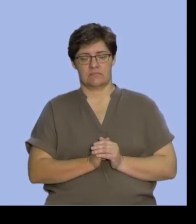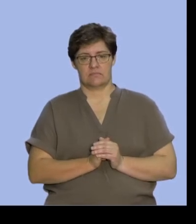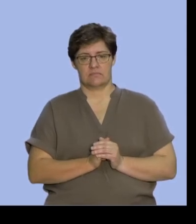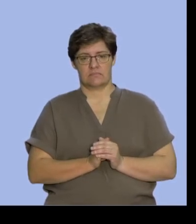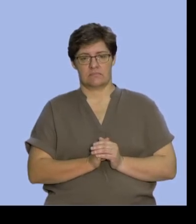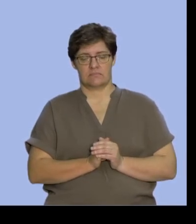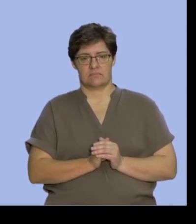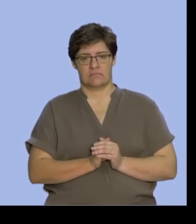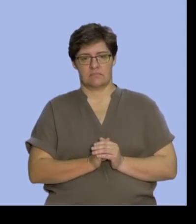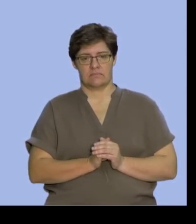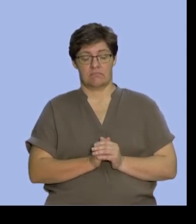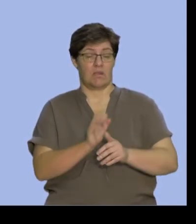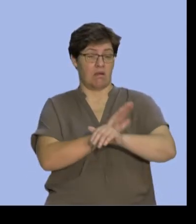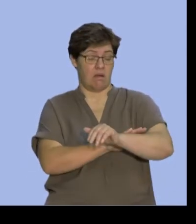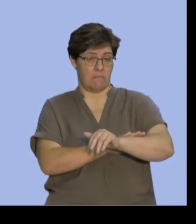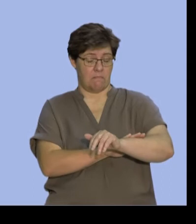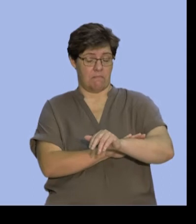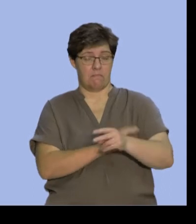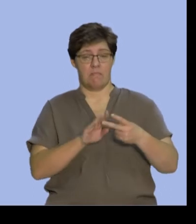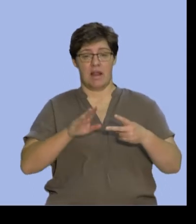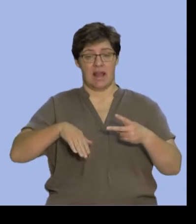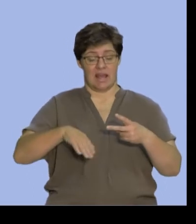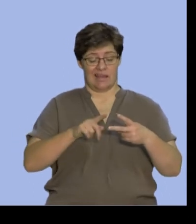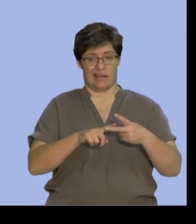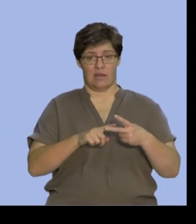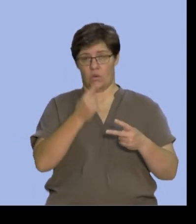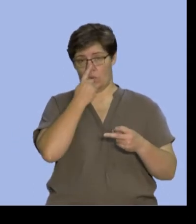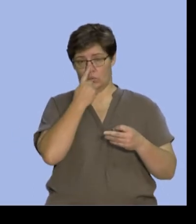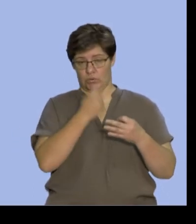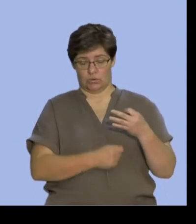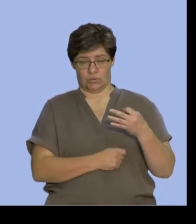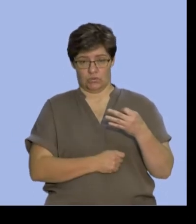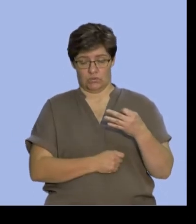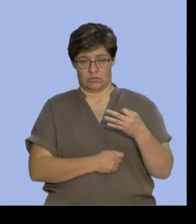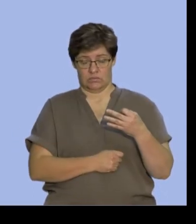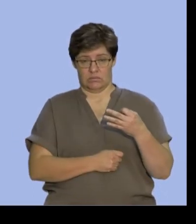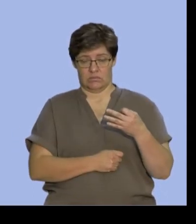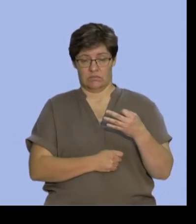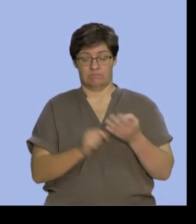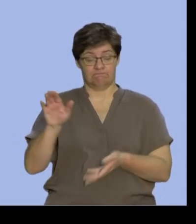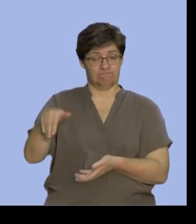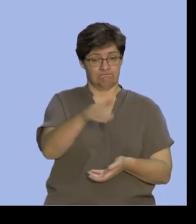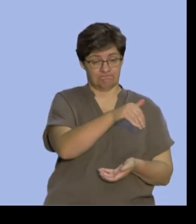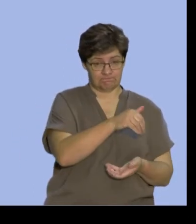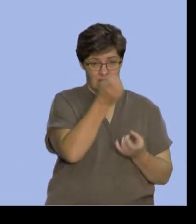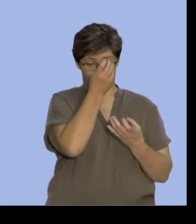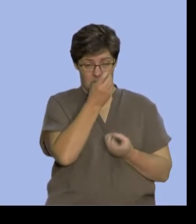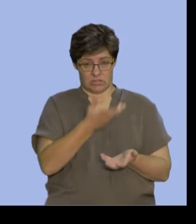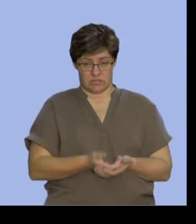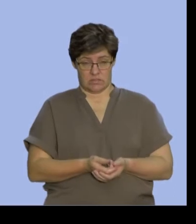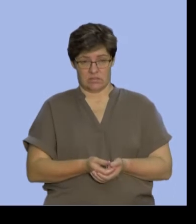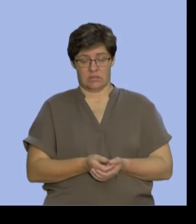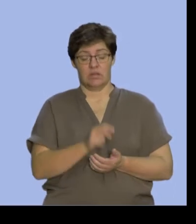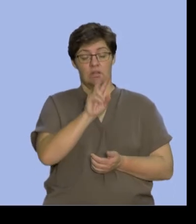They'd broken an arm, a leg, or a nose. The following data was established. had